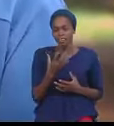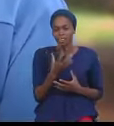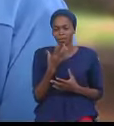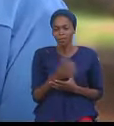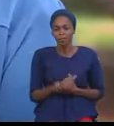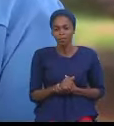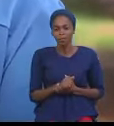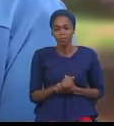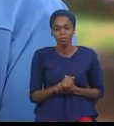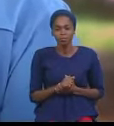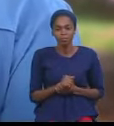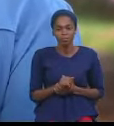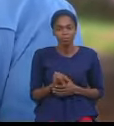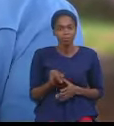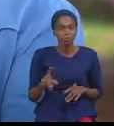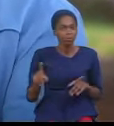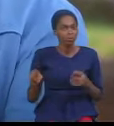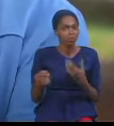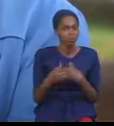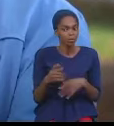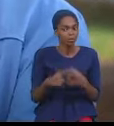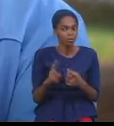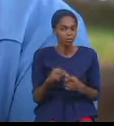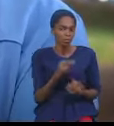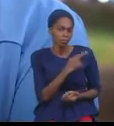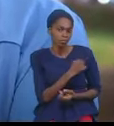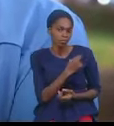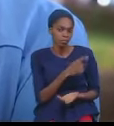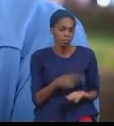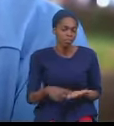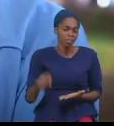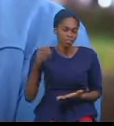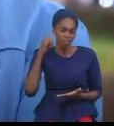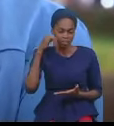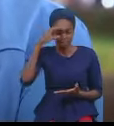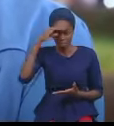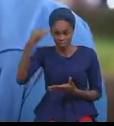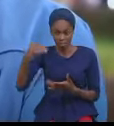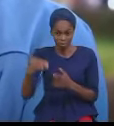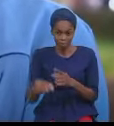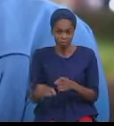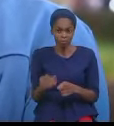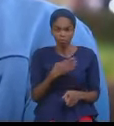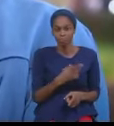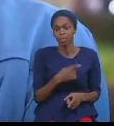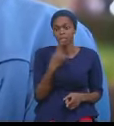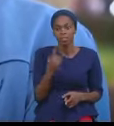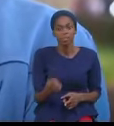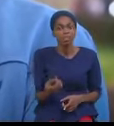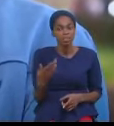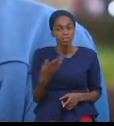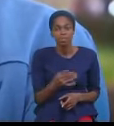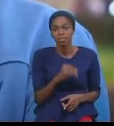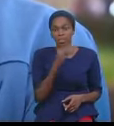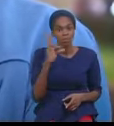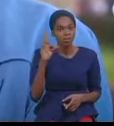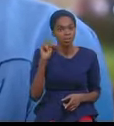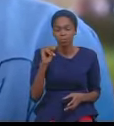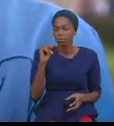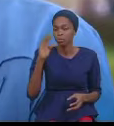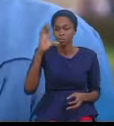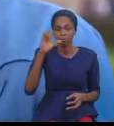I went back to the hospital. They checked me. They said there's no post-rote cancer.